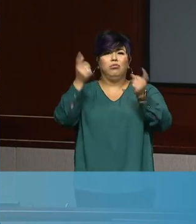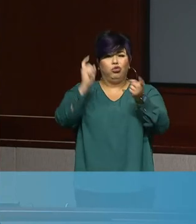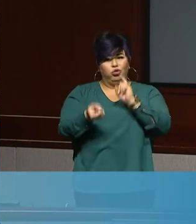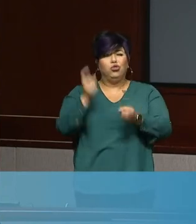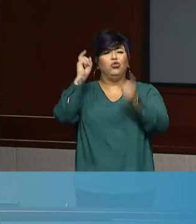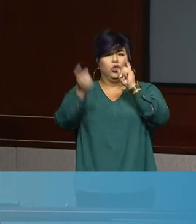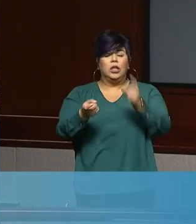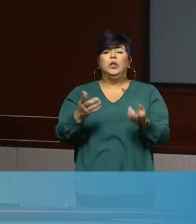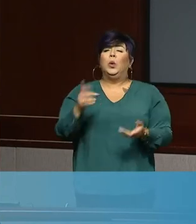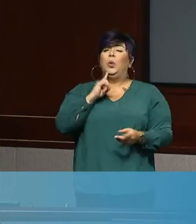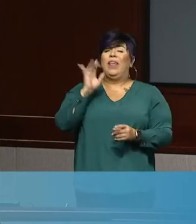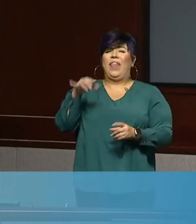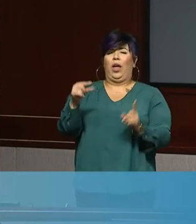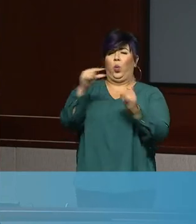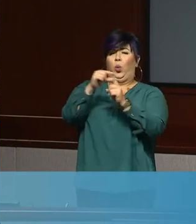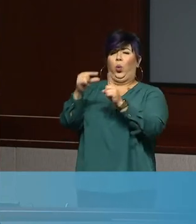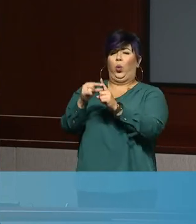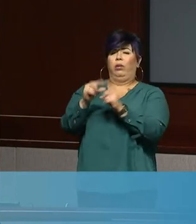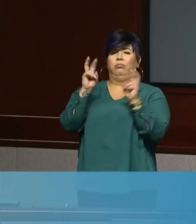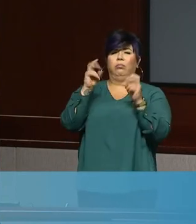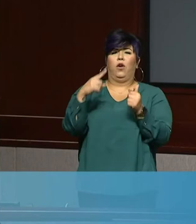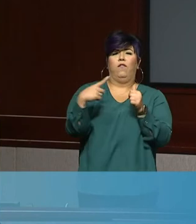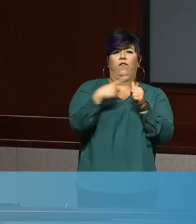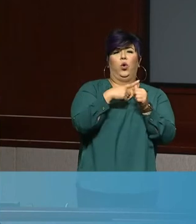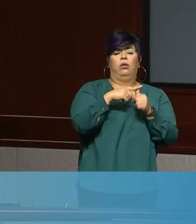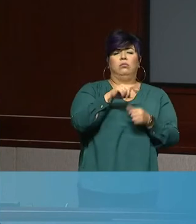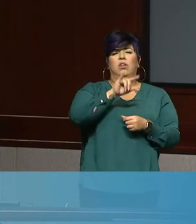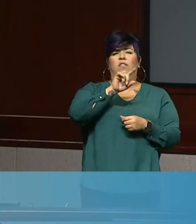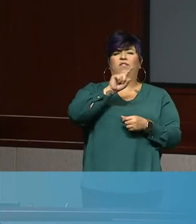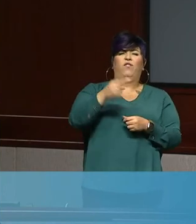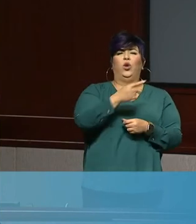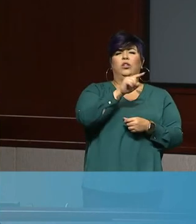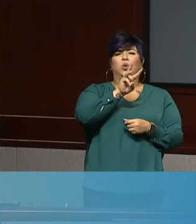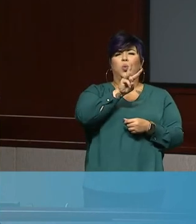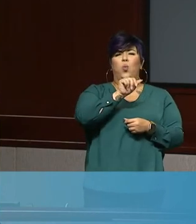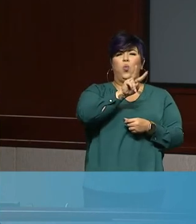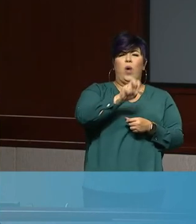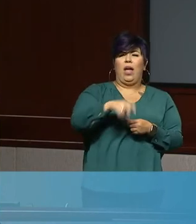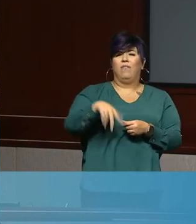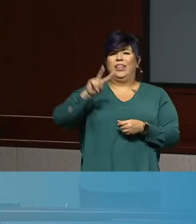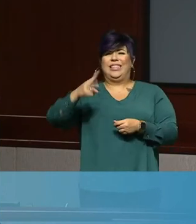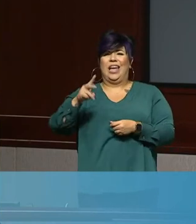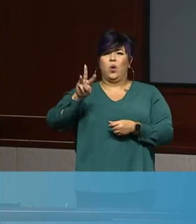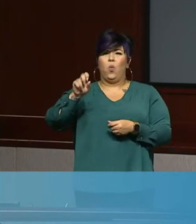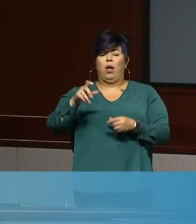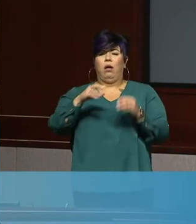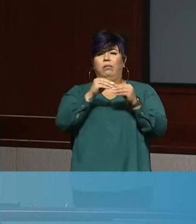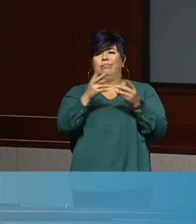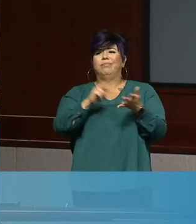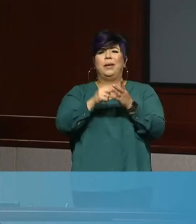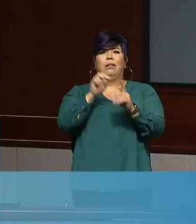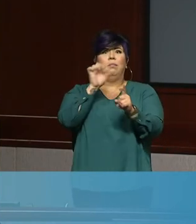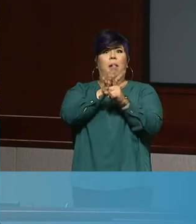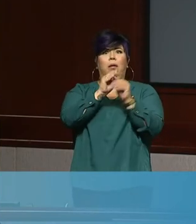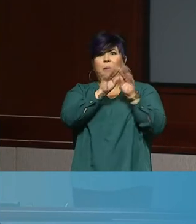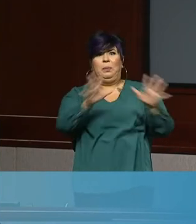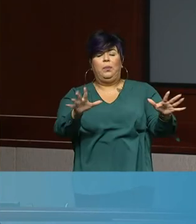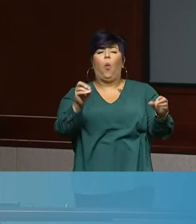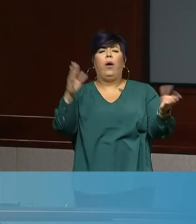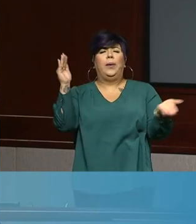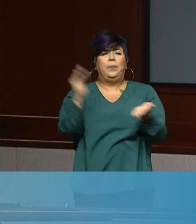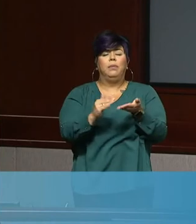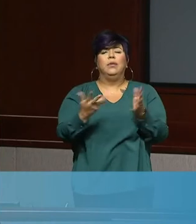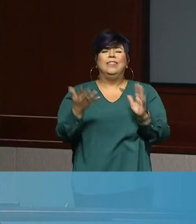over or that whether or not a second wave is coming. Um, we know that diseases, um, particularly ones that are produced or transmitted through,